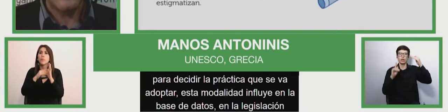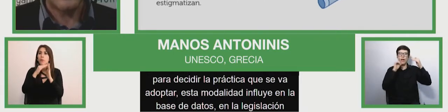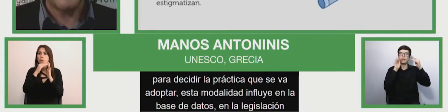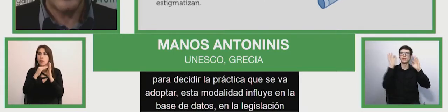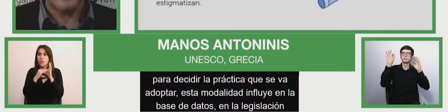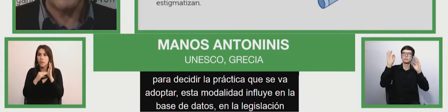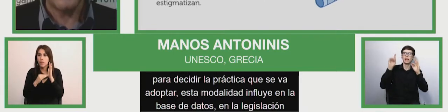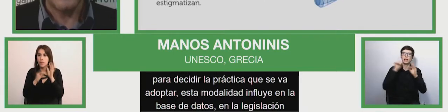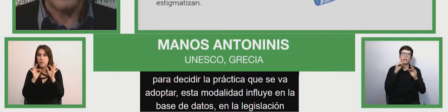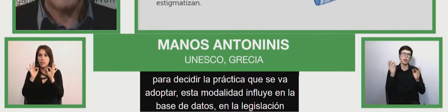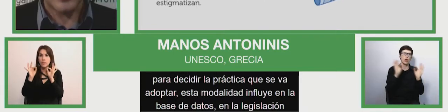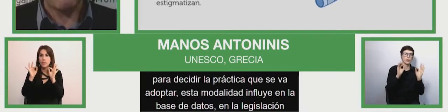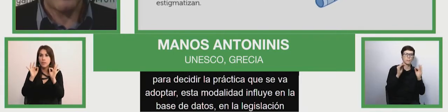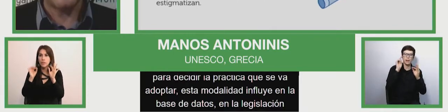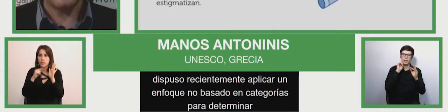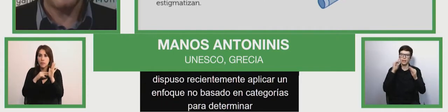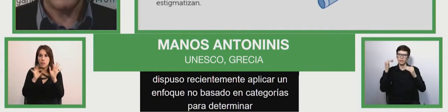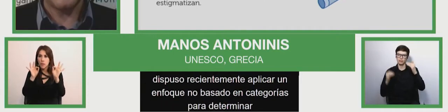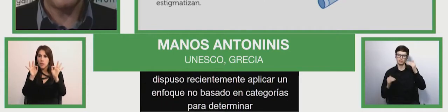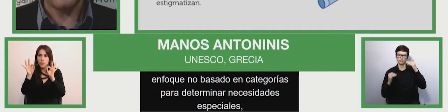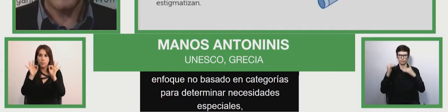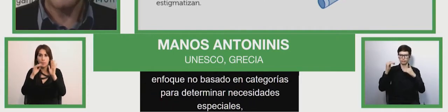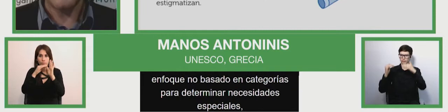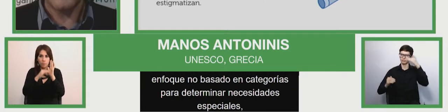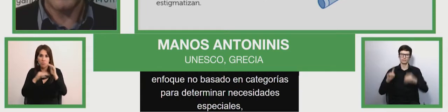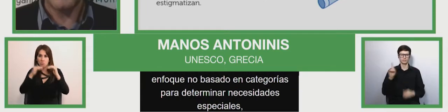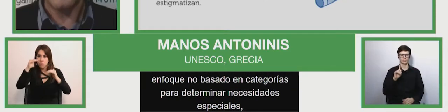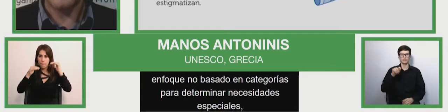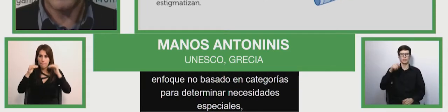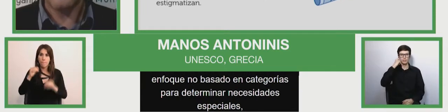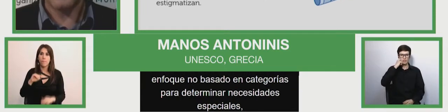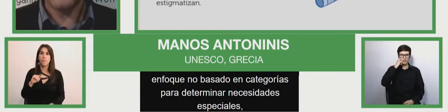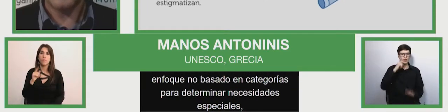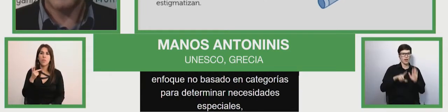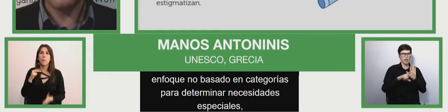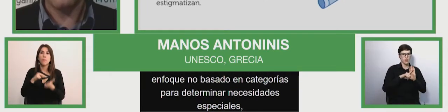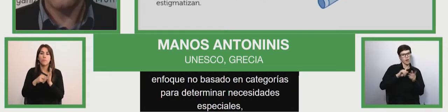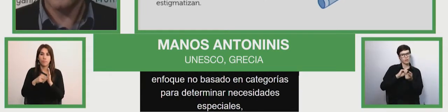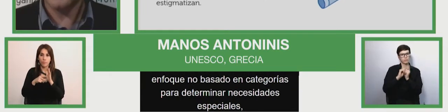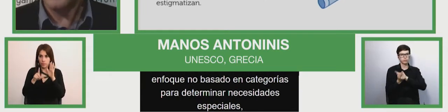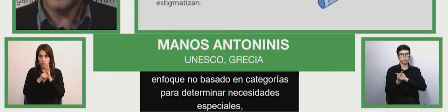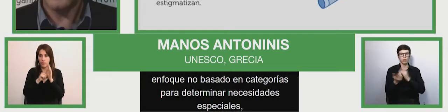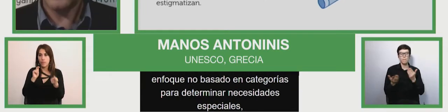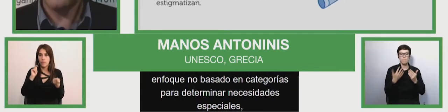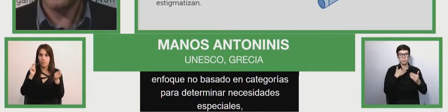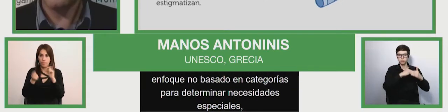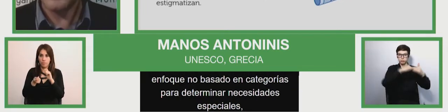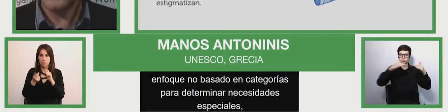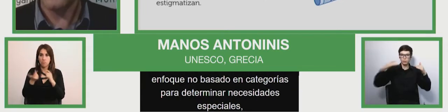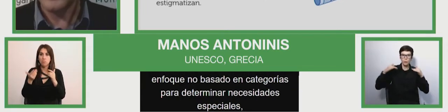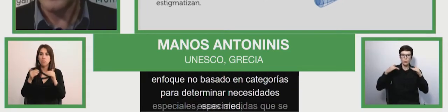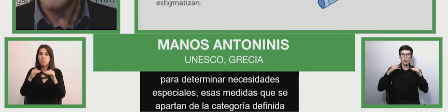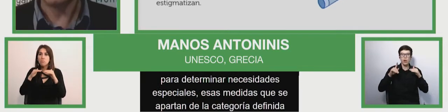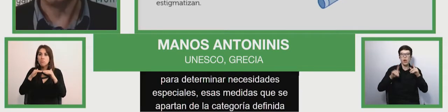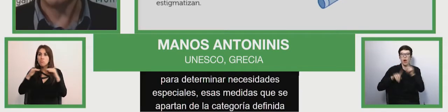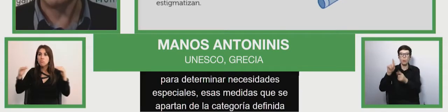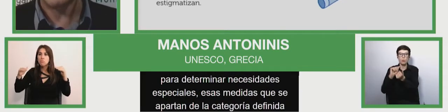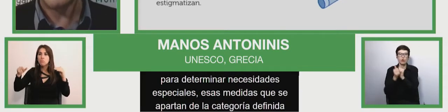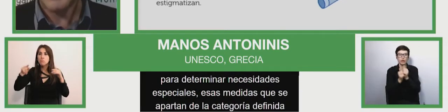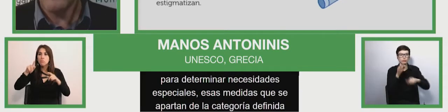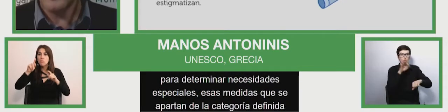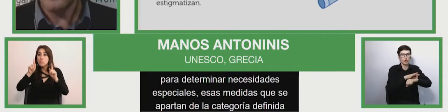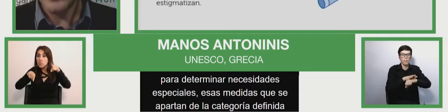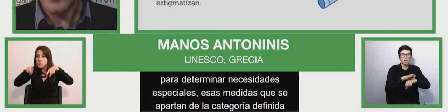which are for outside the categories defined, is centered rather on the level